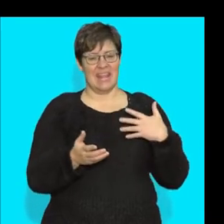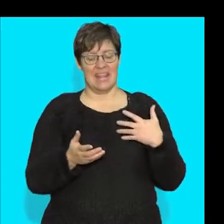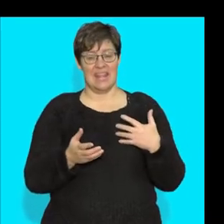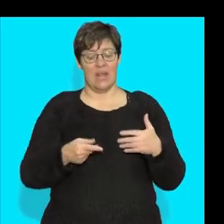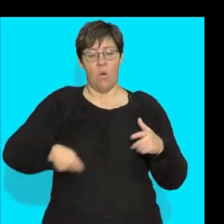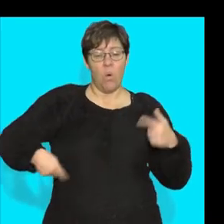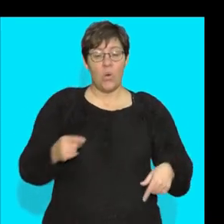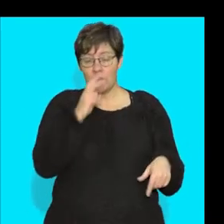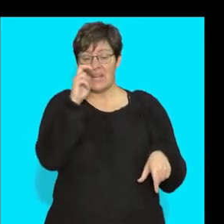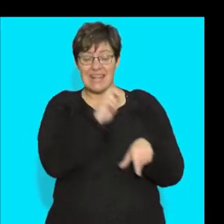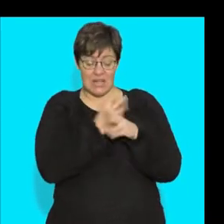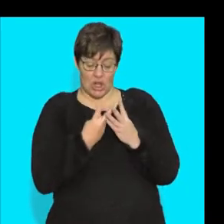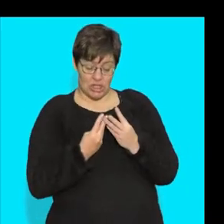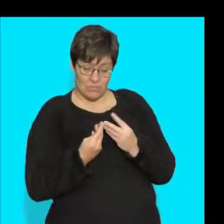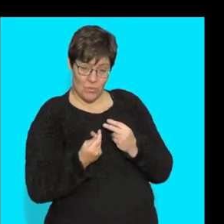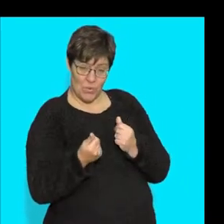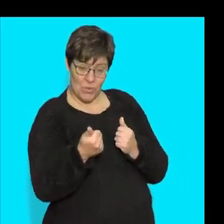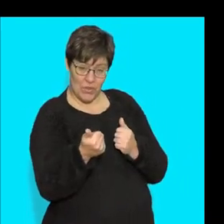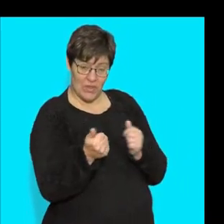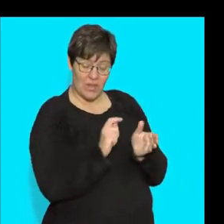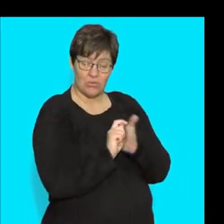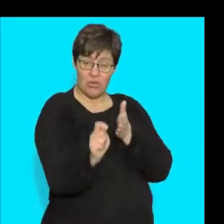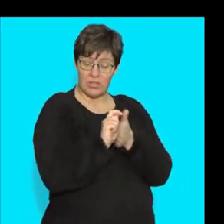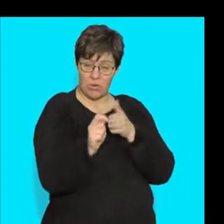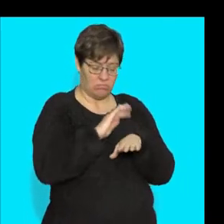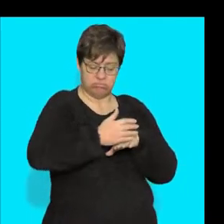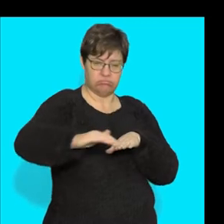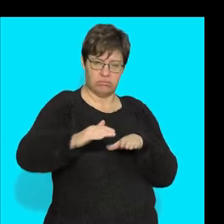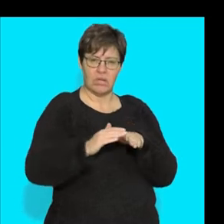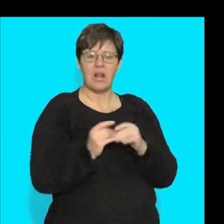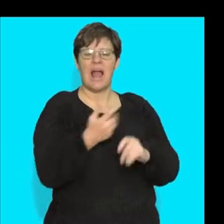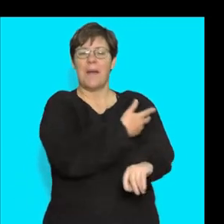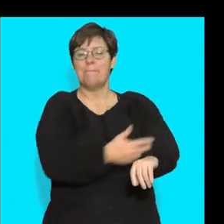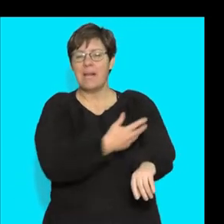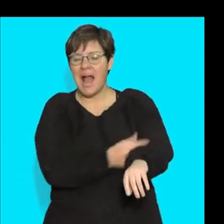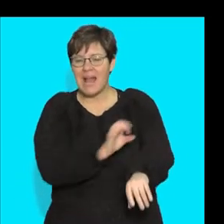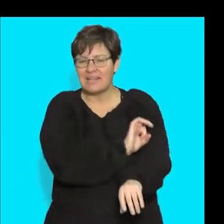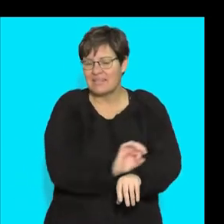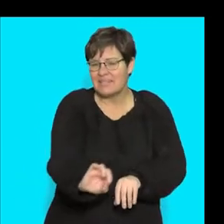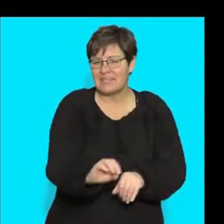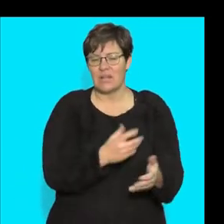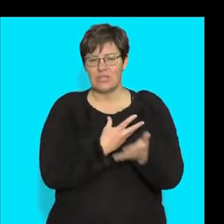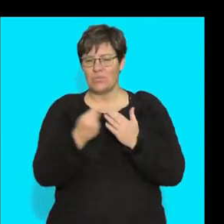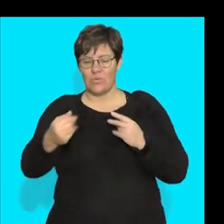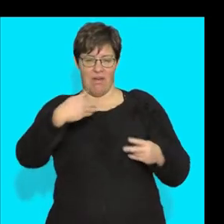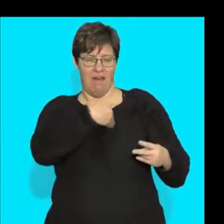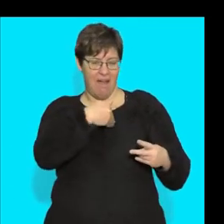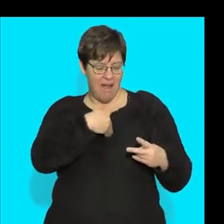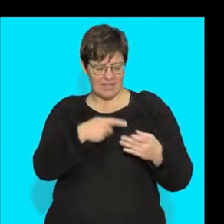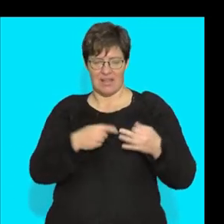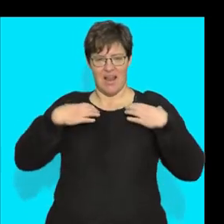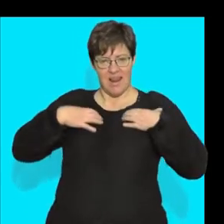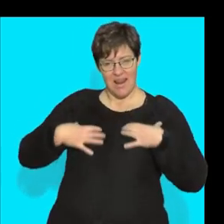where I need smooth transport, in my blood vessels, in my heart,